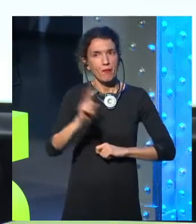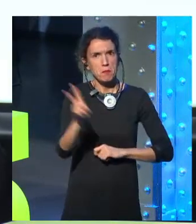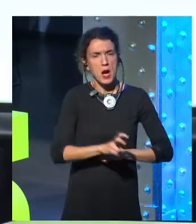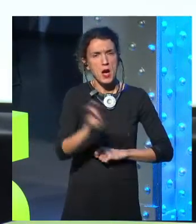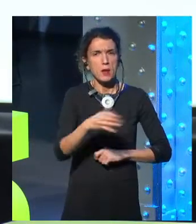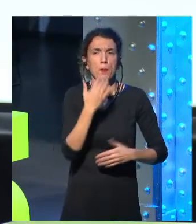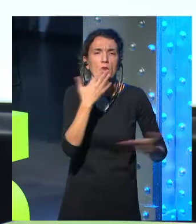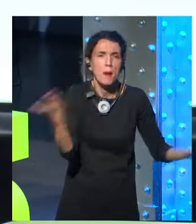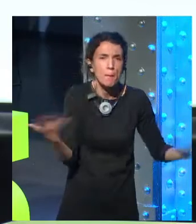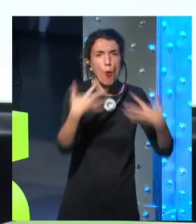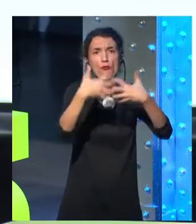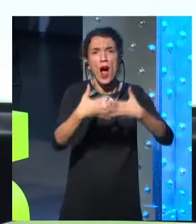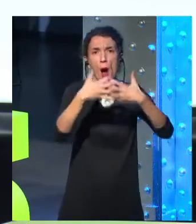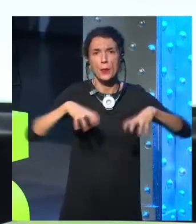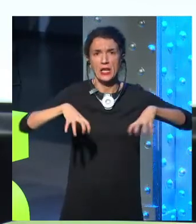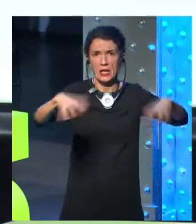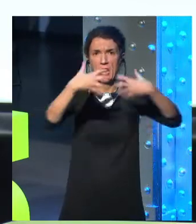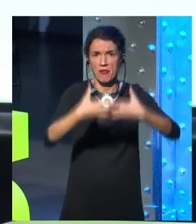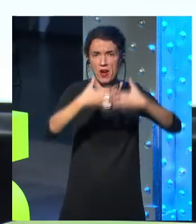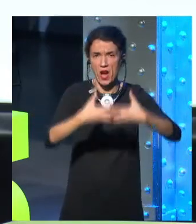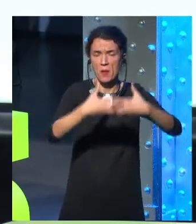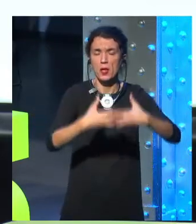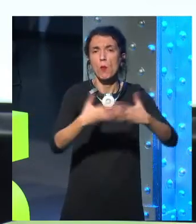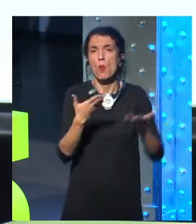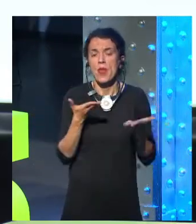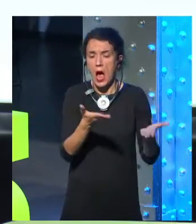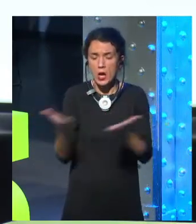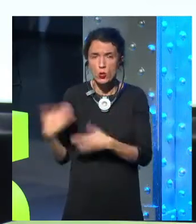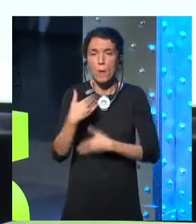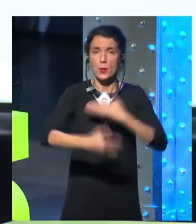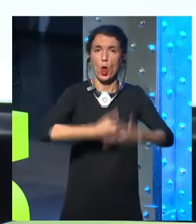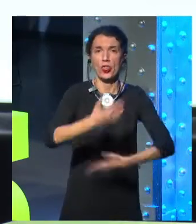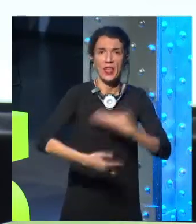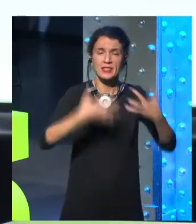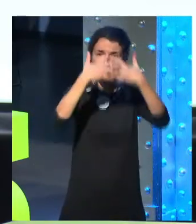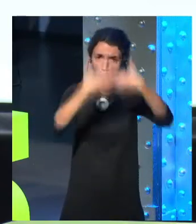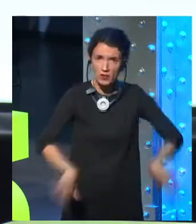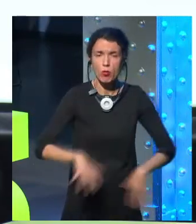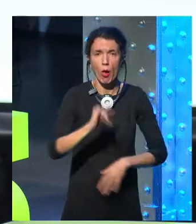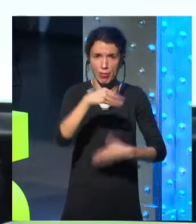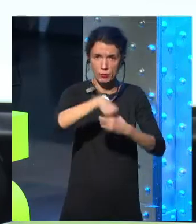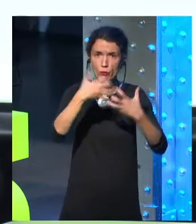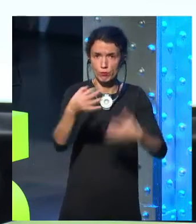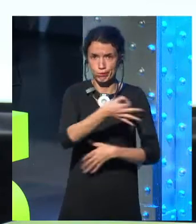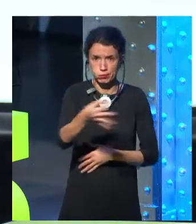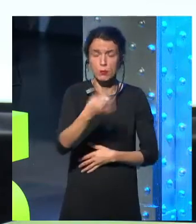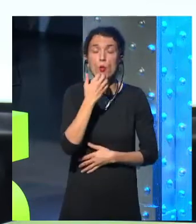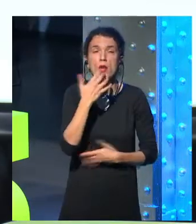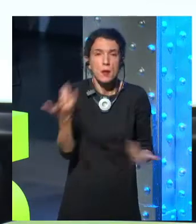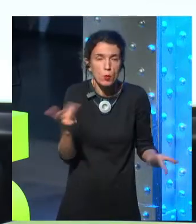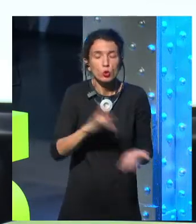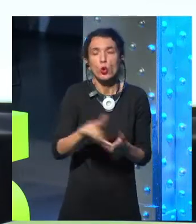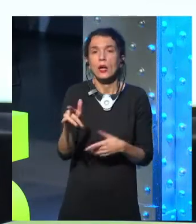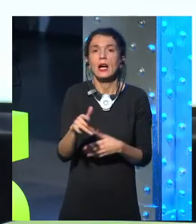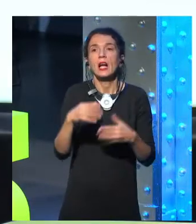It shouldn't take all of your attention to do a task. It should just require your attention when necessary. A tea kettle is a good example. You